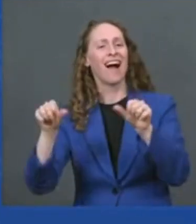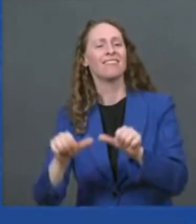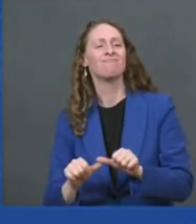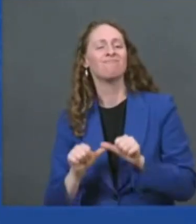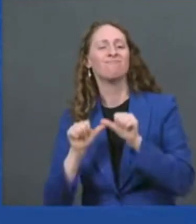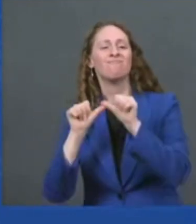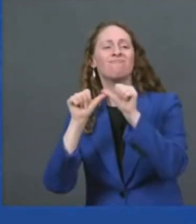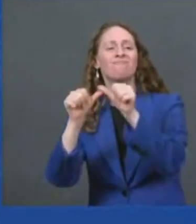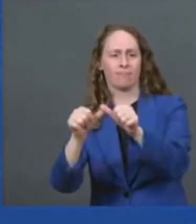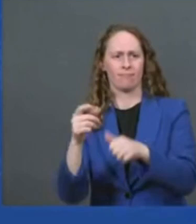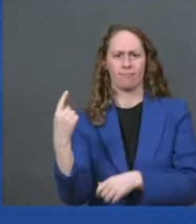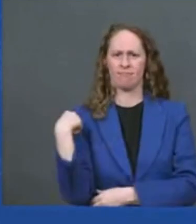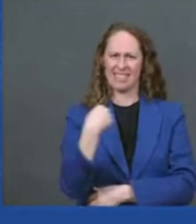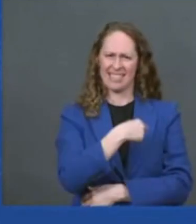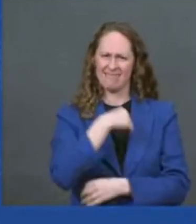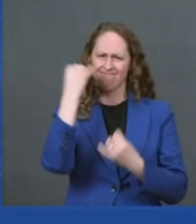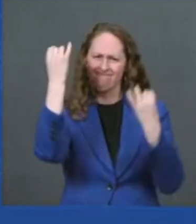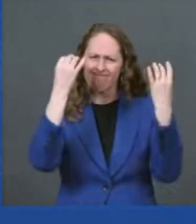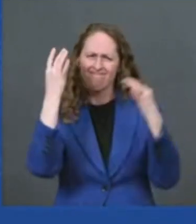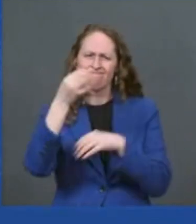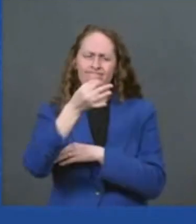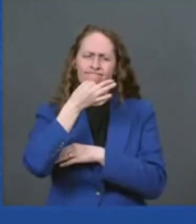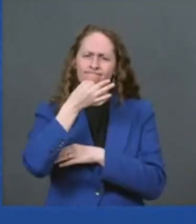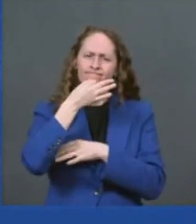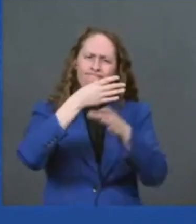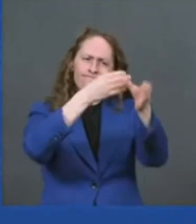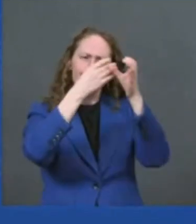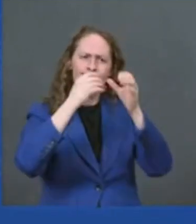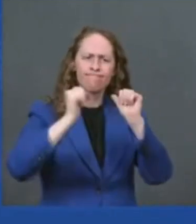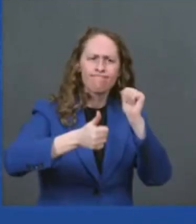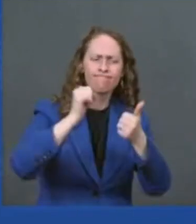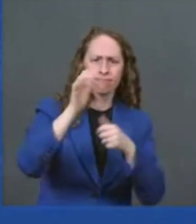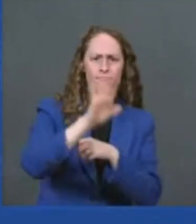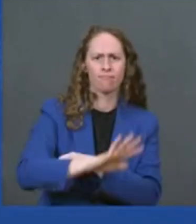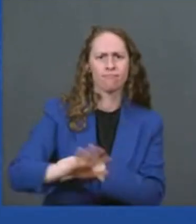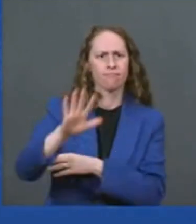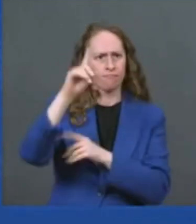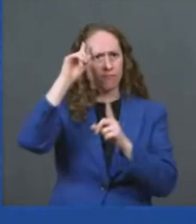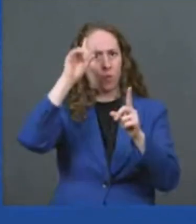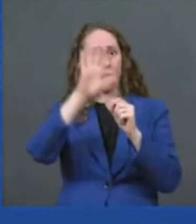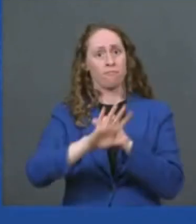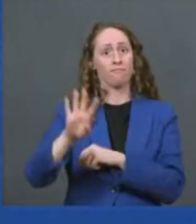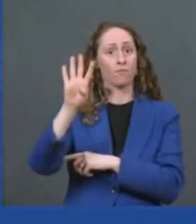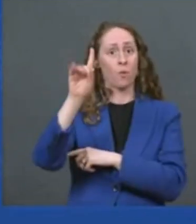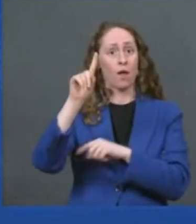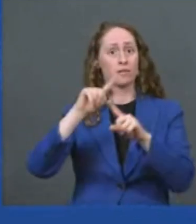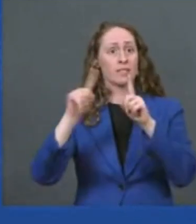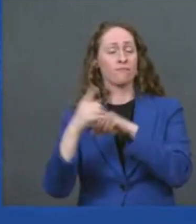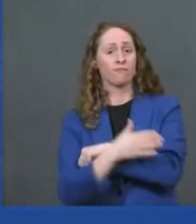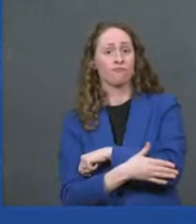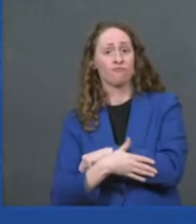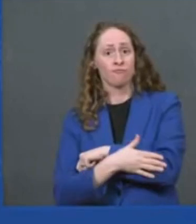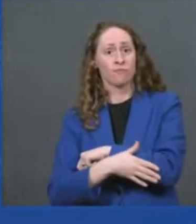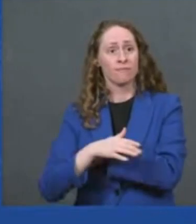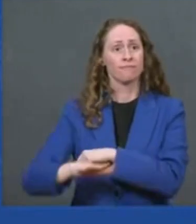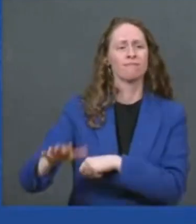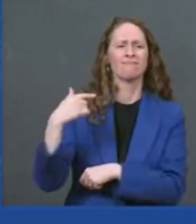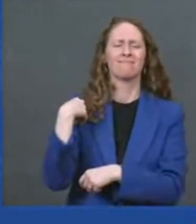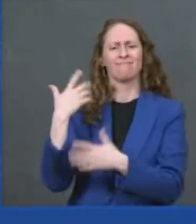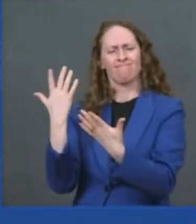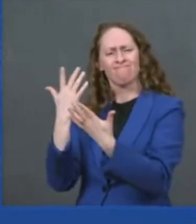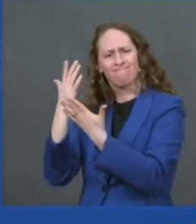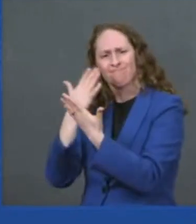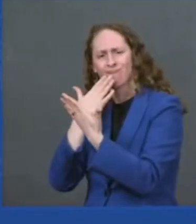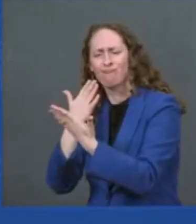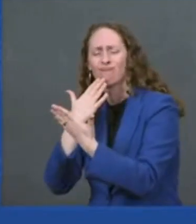countries and we applaud president biden's ambitious goals of electrifying the federal fleet and the equitable deployment of a national